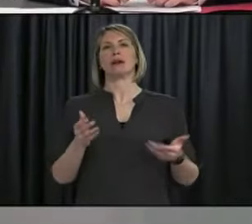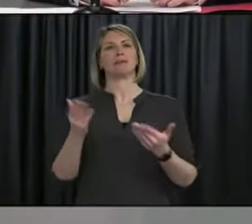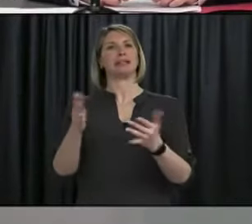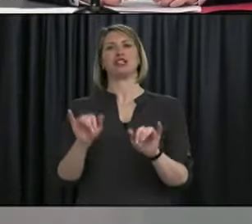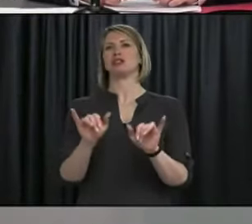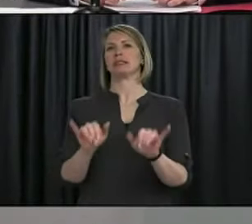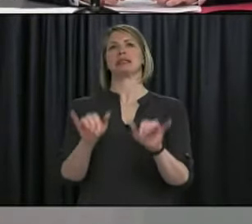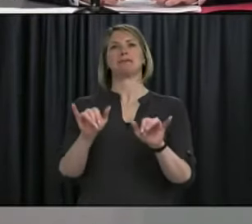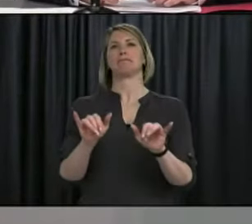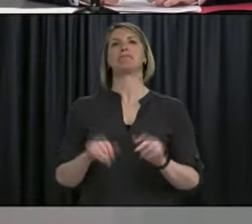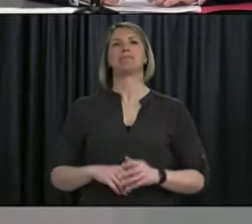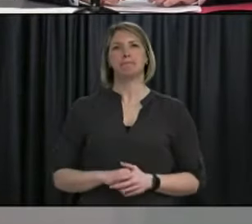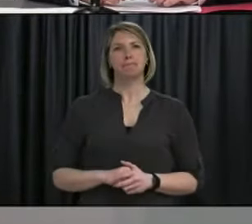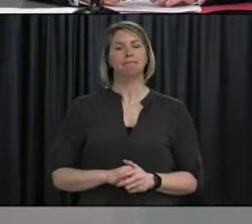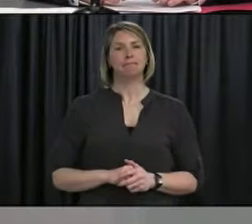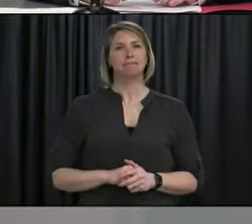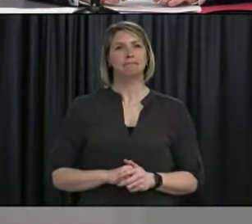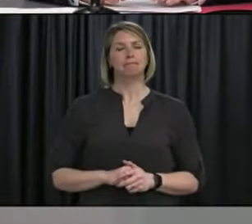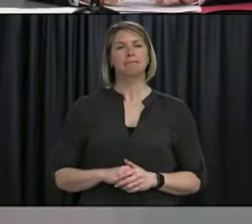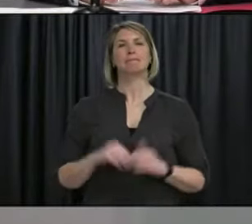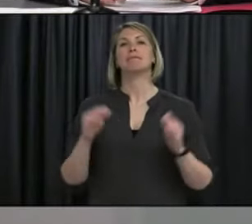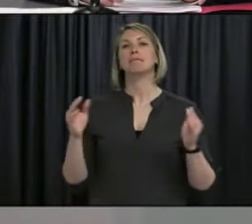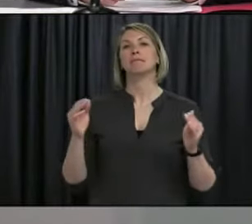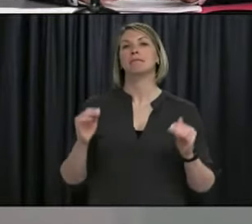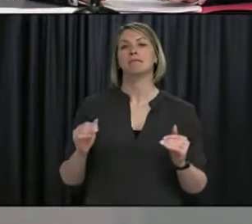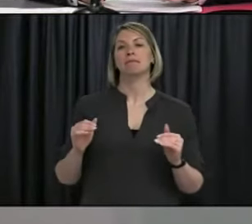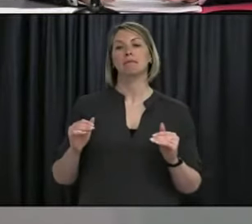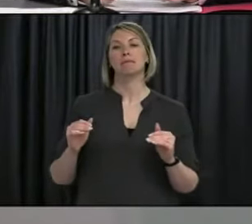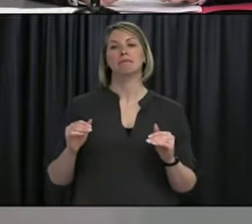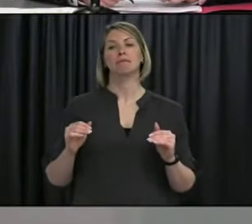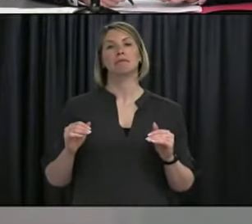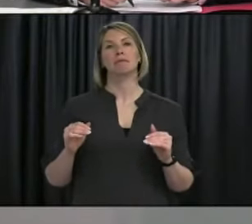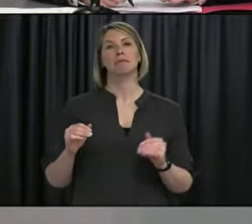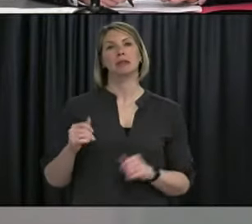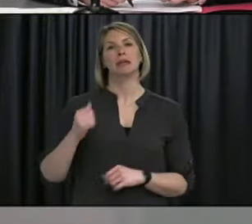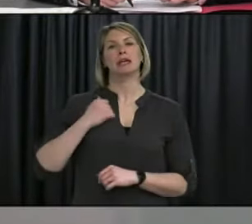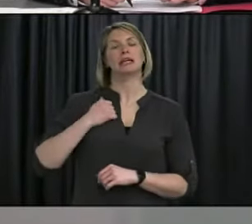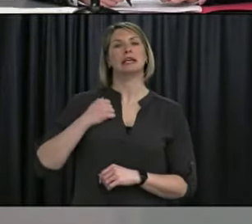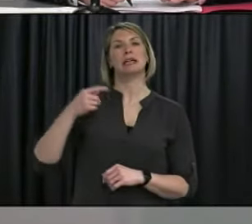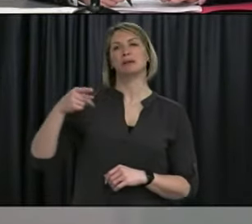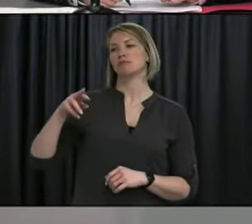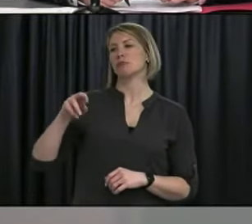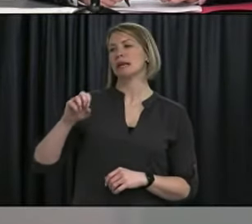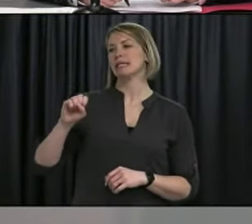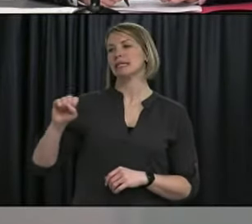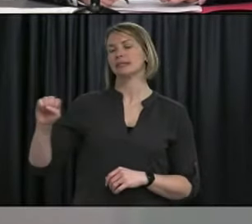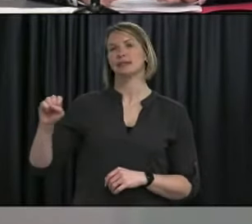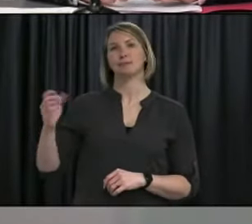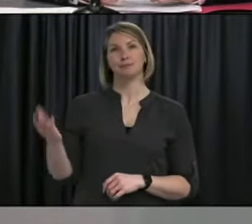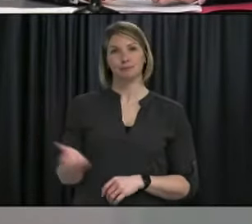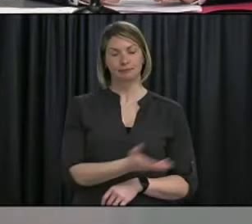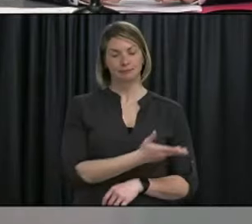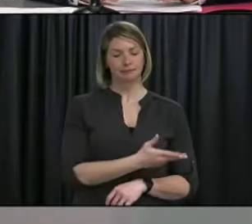Thanks. Our next questions are from Danielle Edwards with the Canadian Press. Please go ahead.